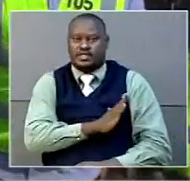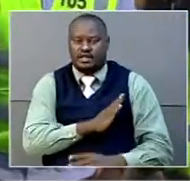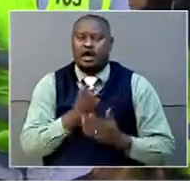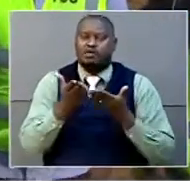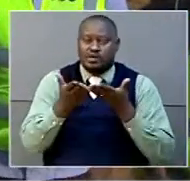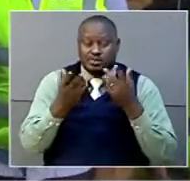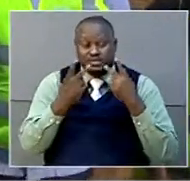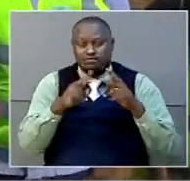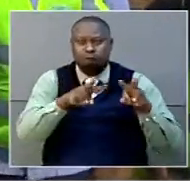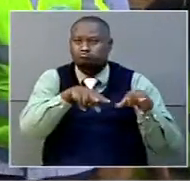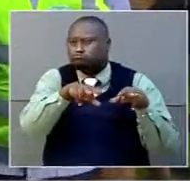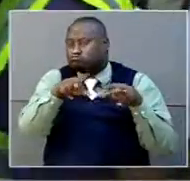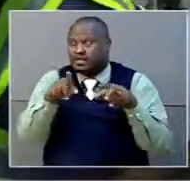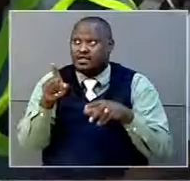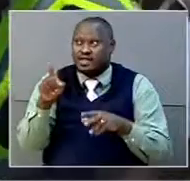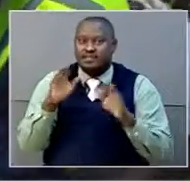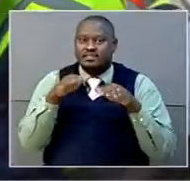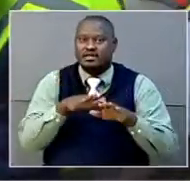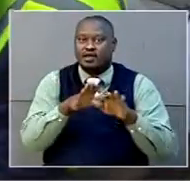plastic recycling plant in Nakawa.